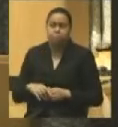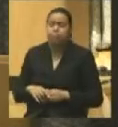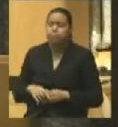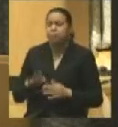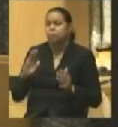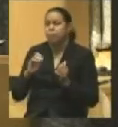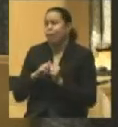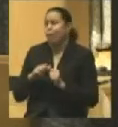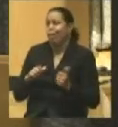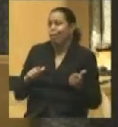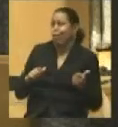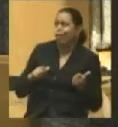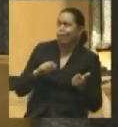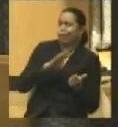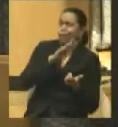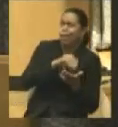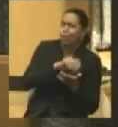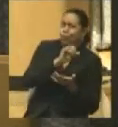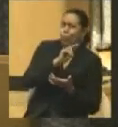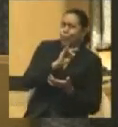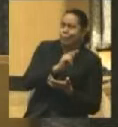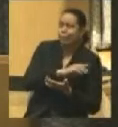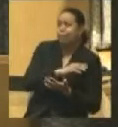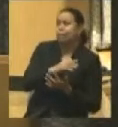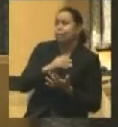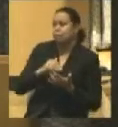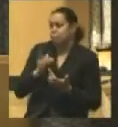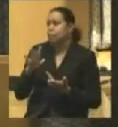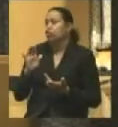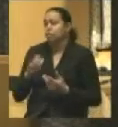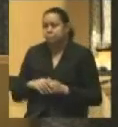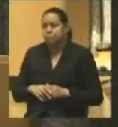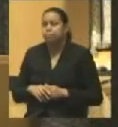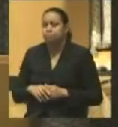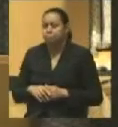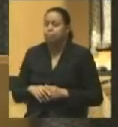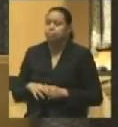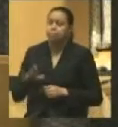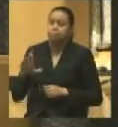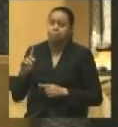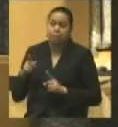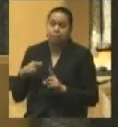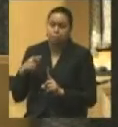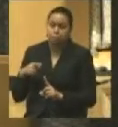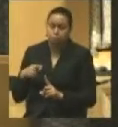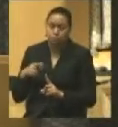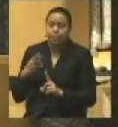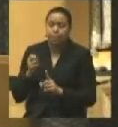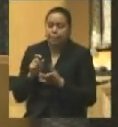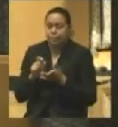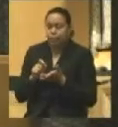the Corning Letter, which was about 4,000, I think. But the point is that he wrote,